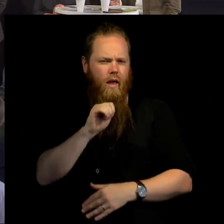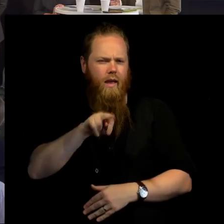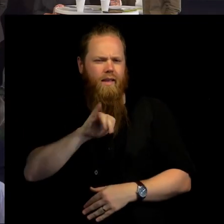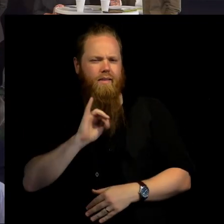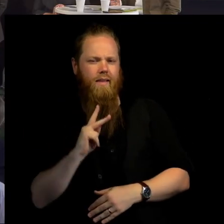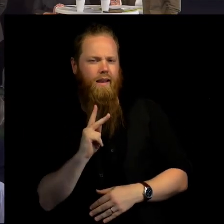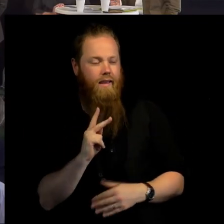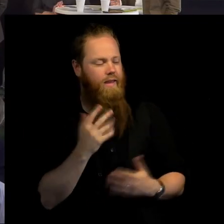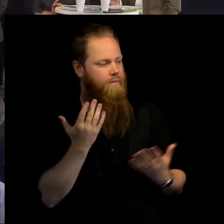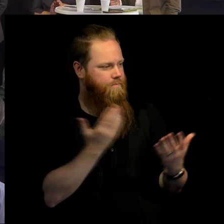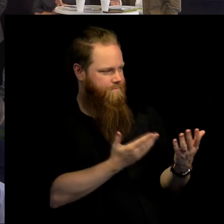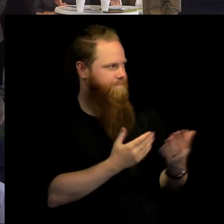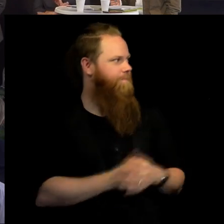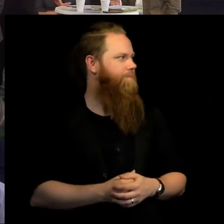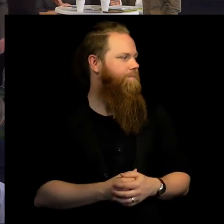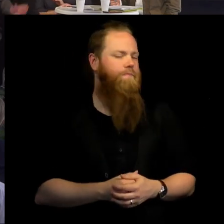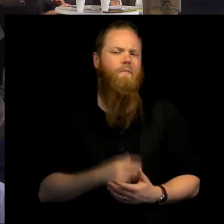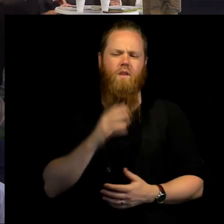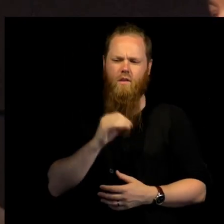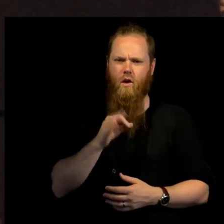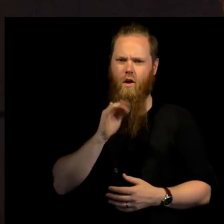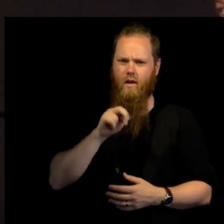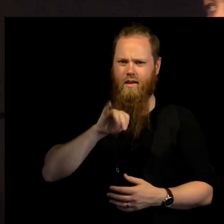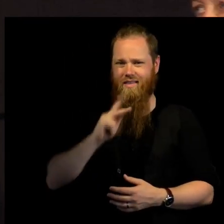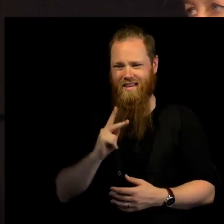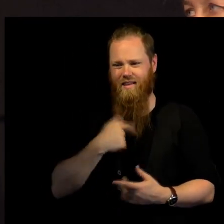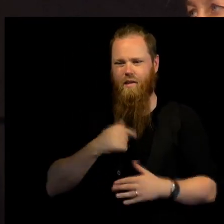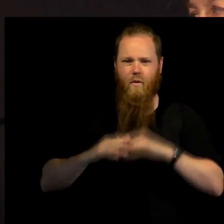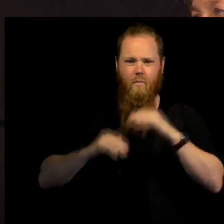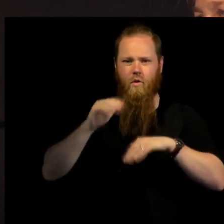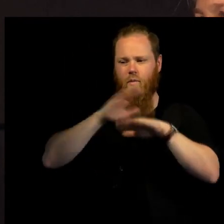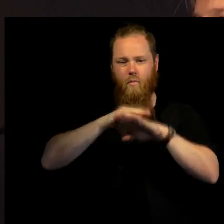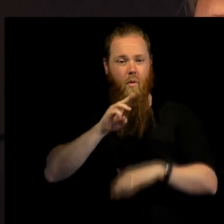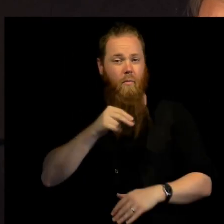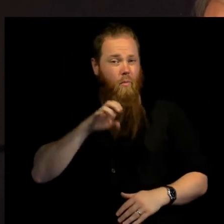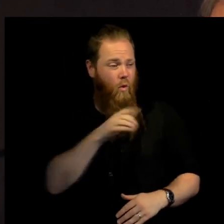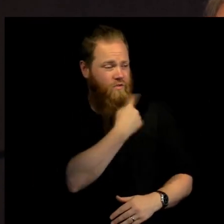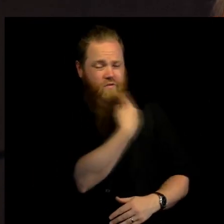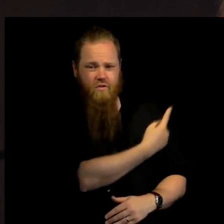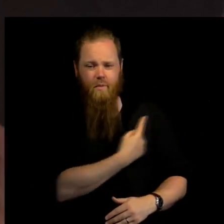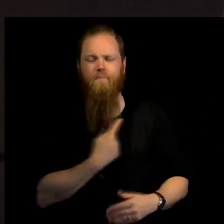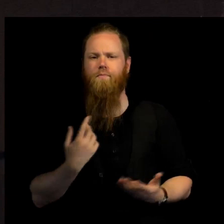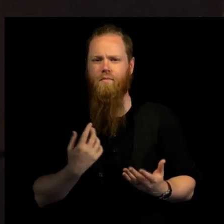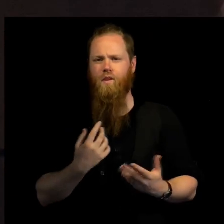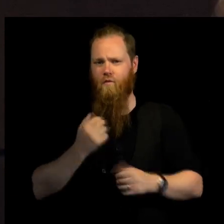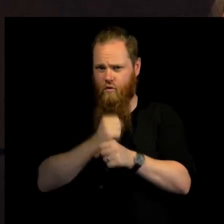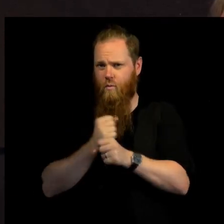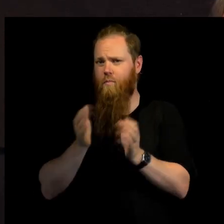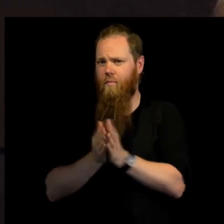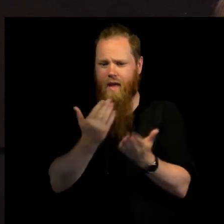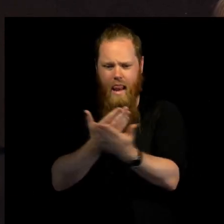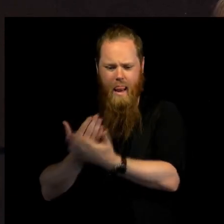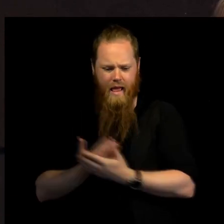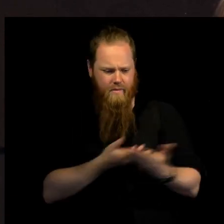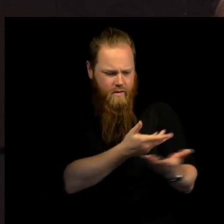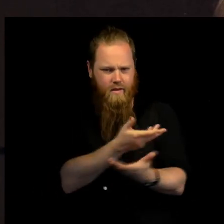now. Yeah. Just to add maybe one or two more and building on what Mons was saying, I think working with countries around the world is indeed the way forward. And I